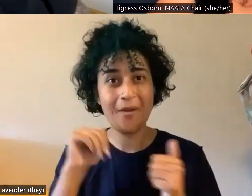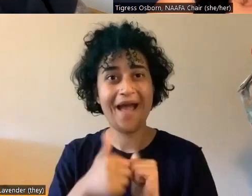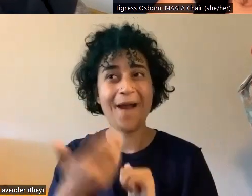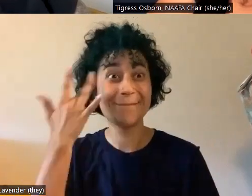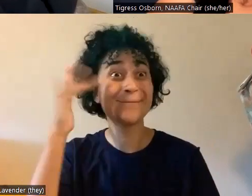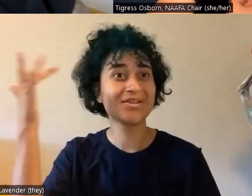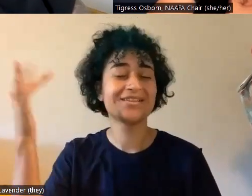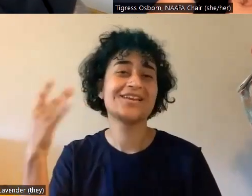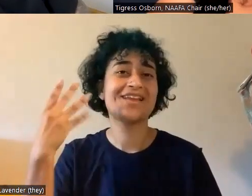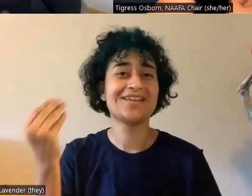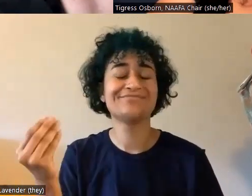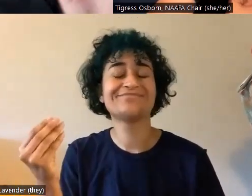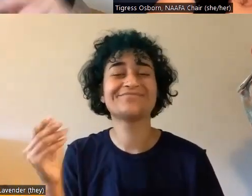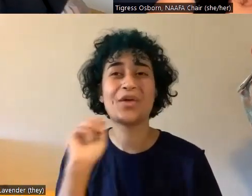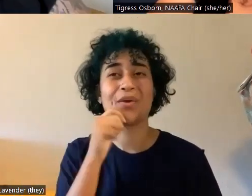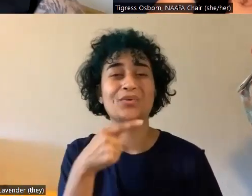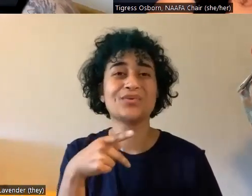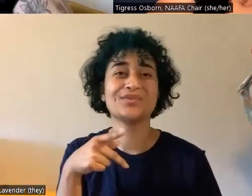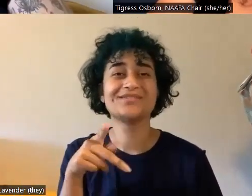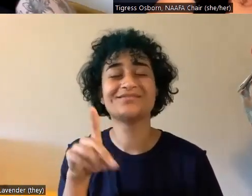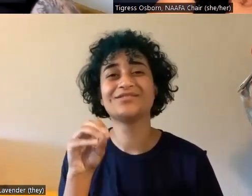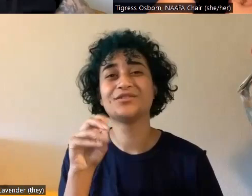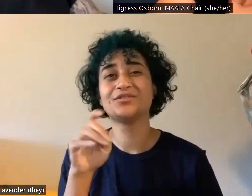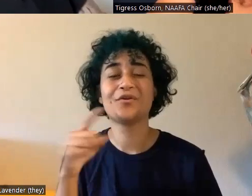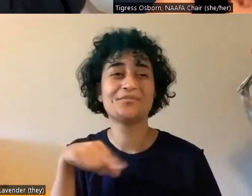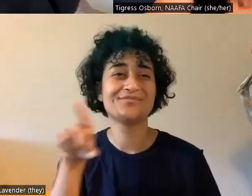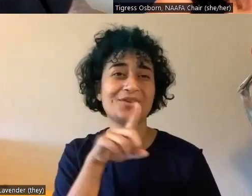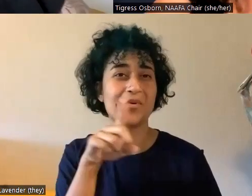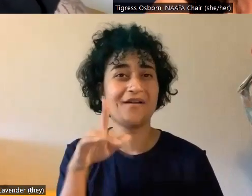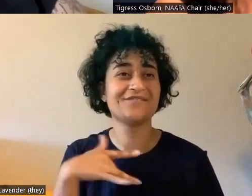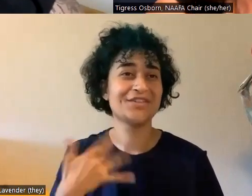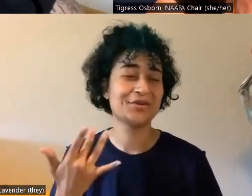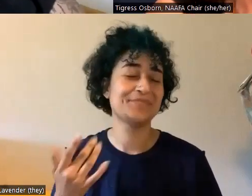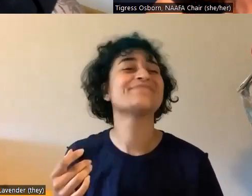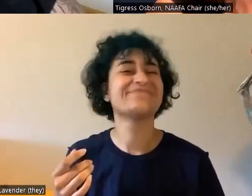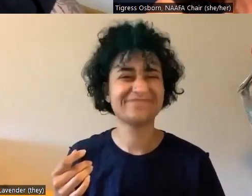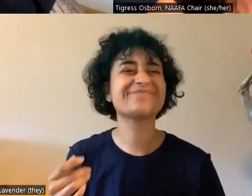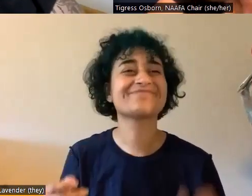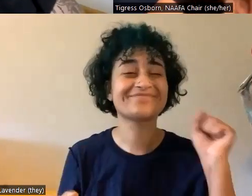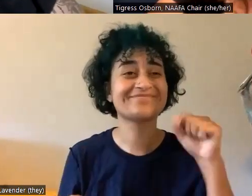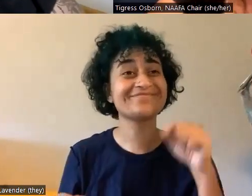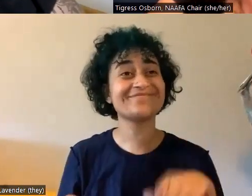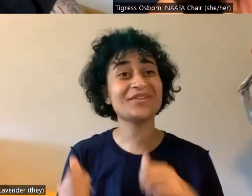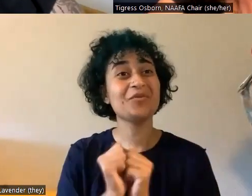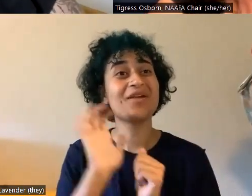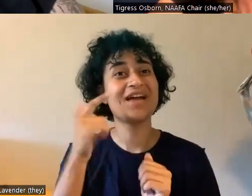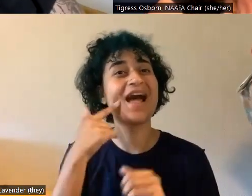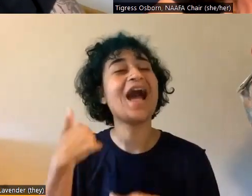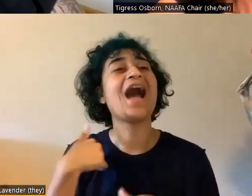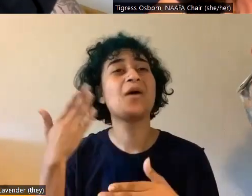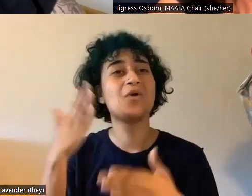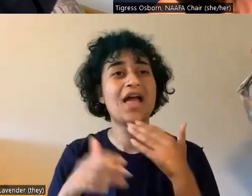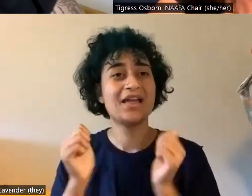and dope you are. And that's what I want to leave everyone with. Yeah. And on that note, I will end with, um,